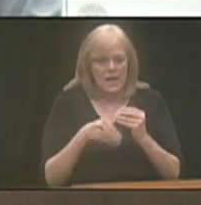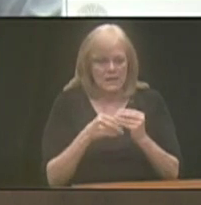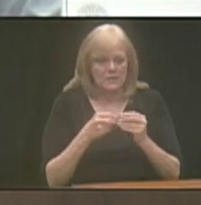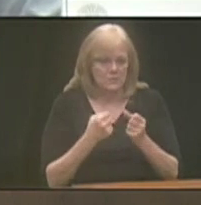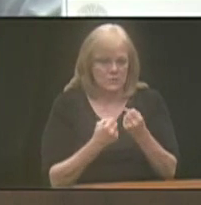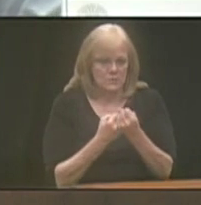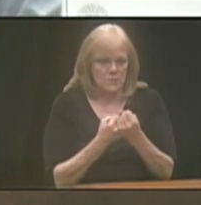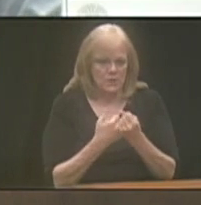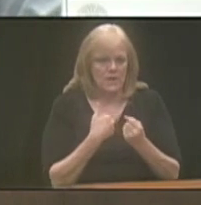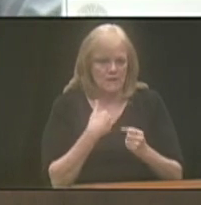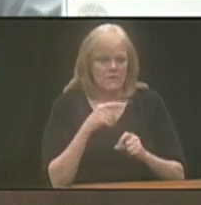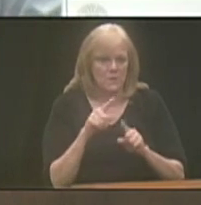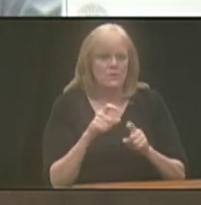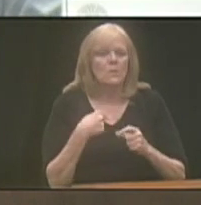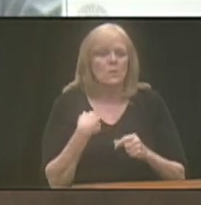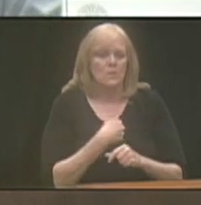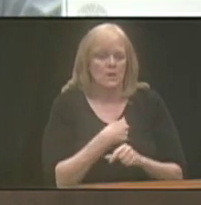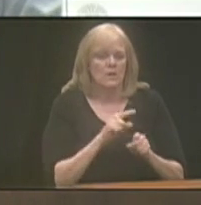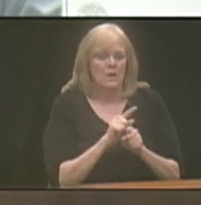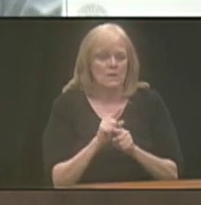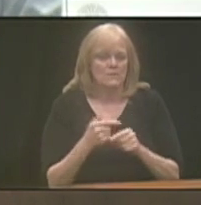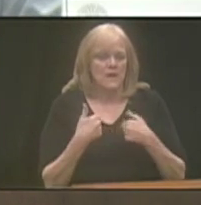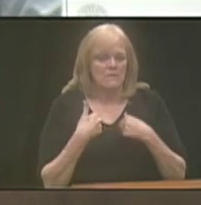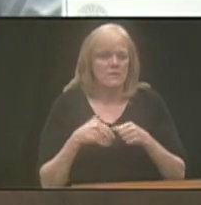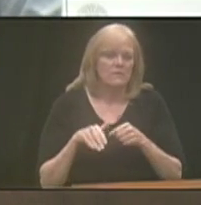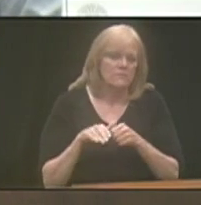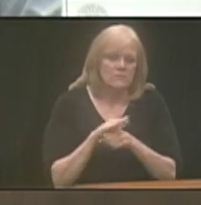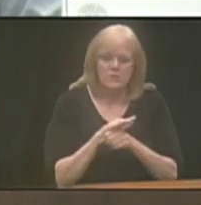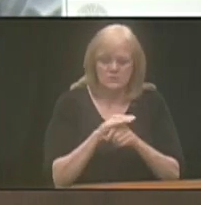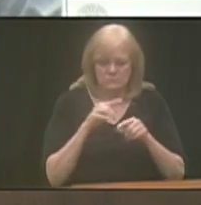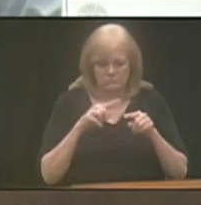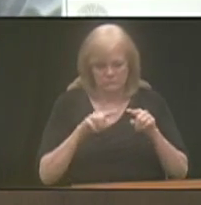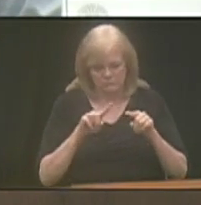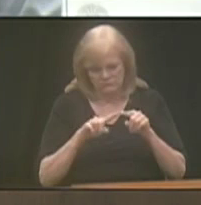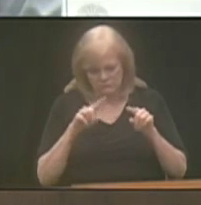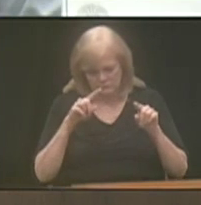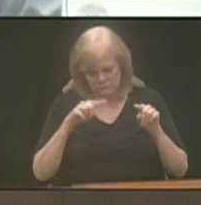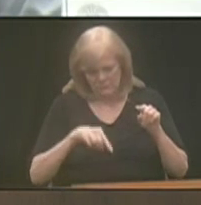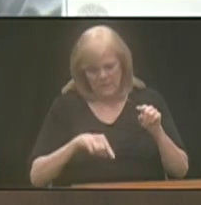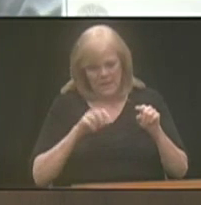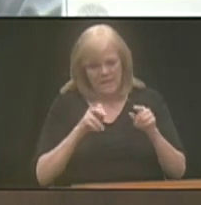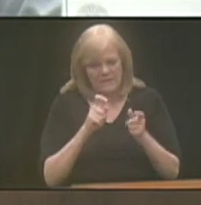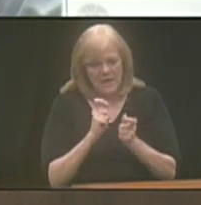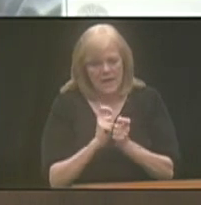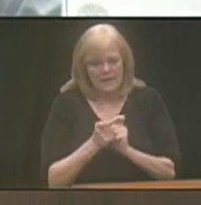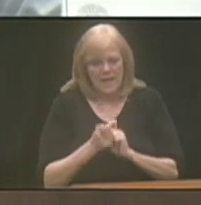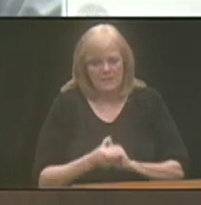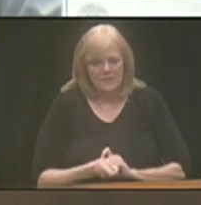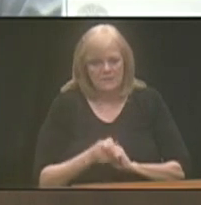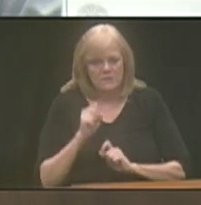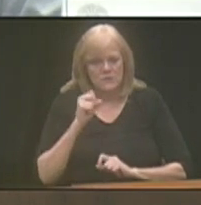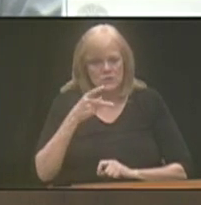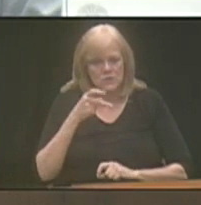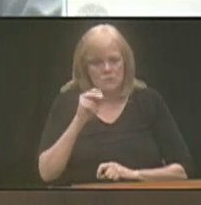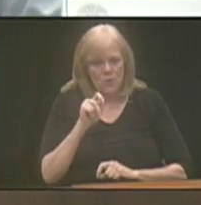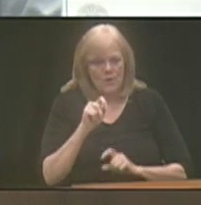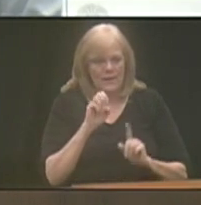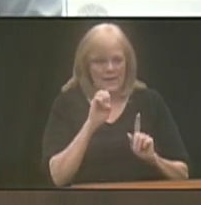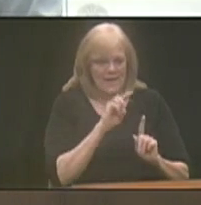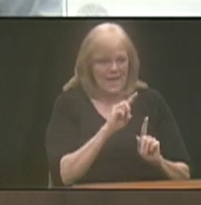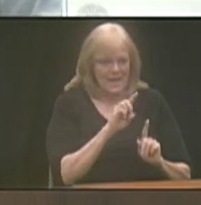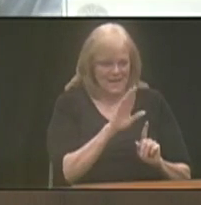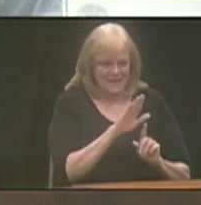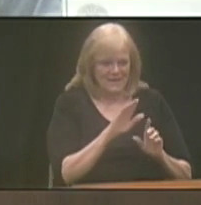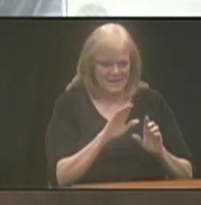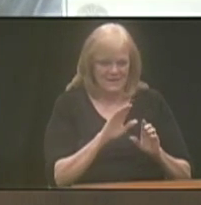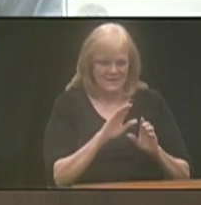support and have questions. We also have a full complement of adaptive sports, and Ed and his crew